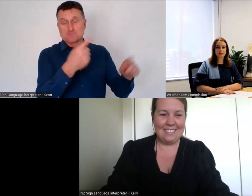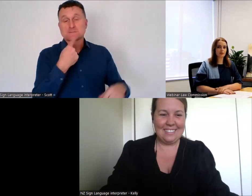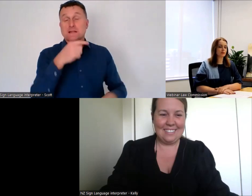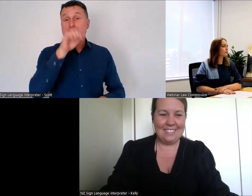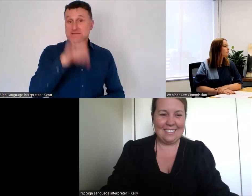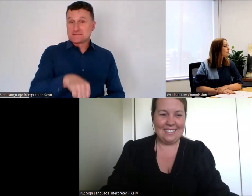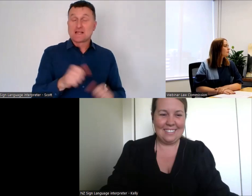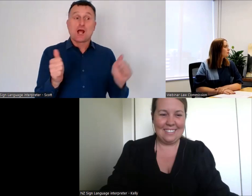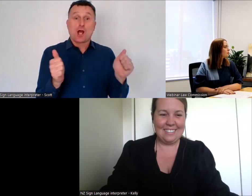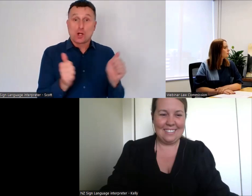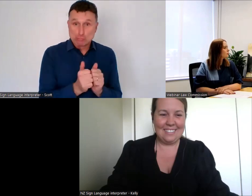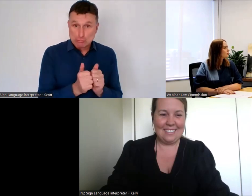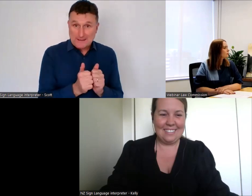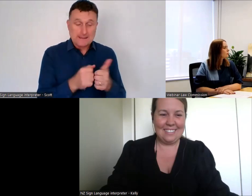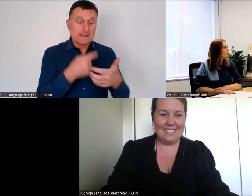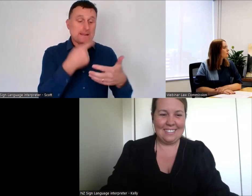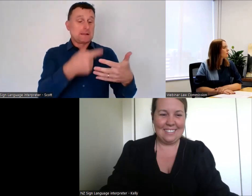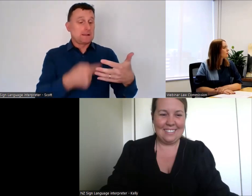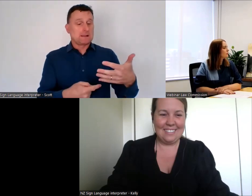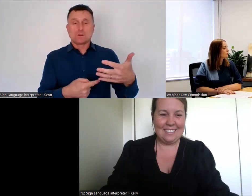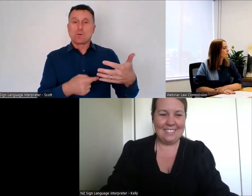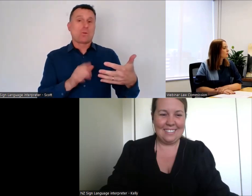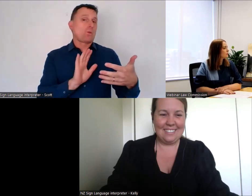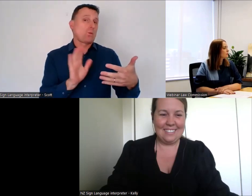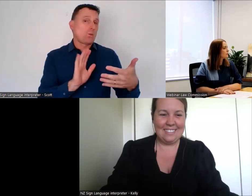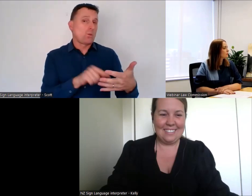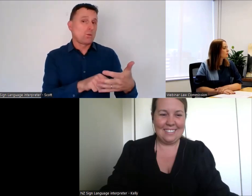recommendations and if so,